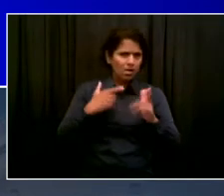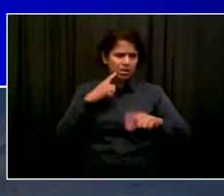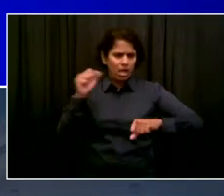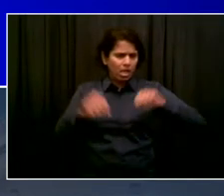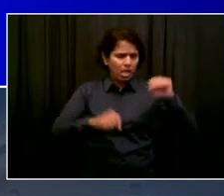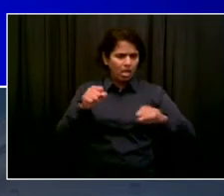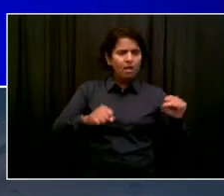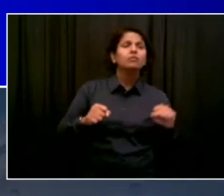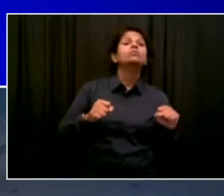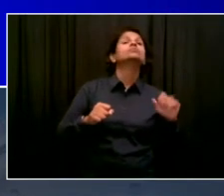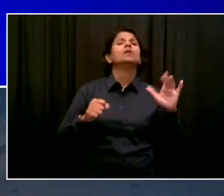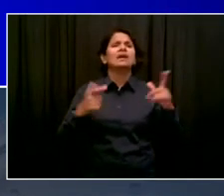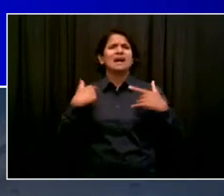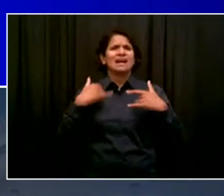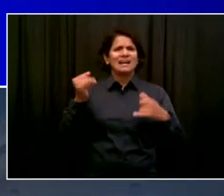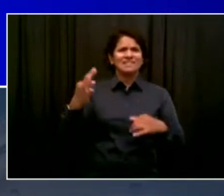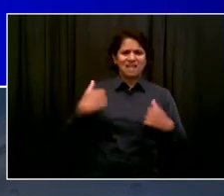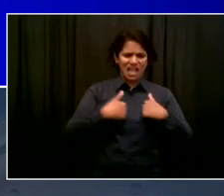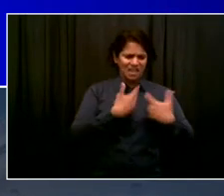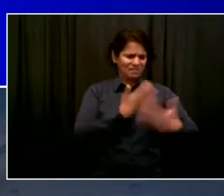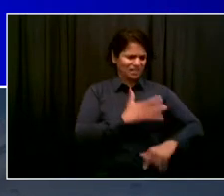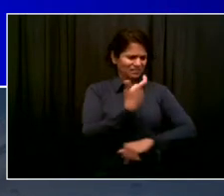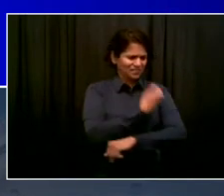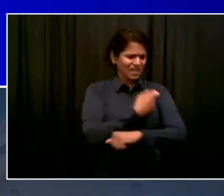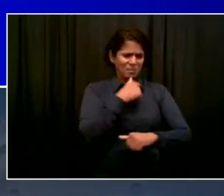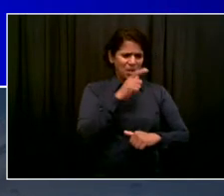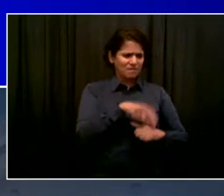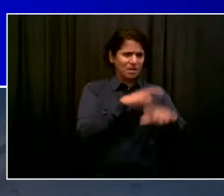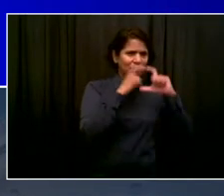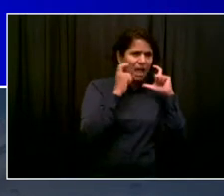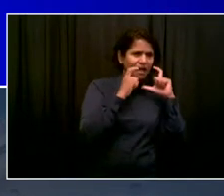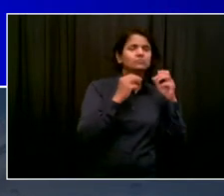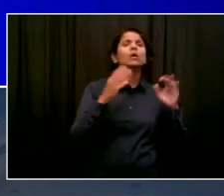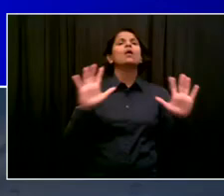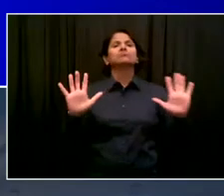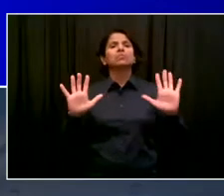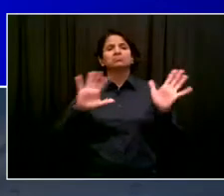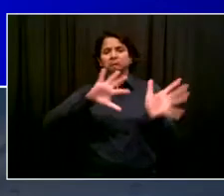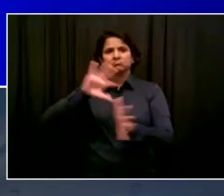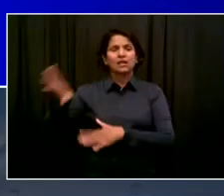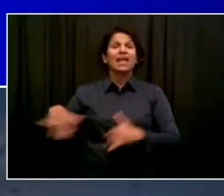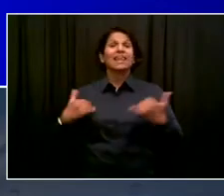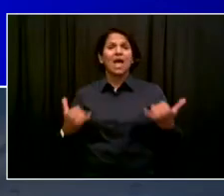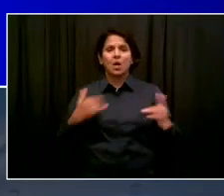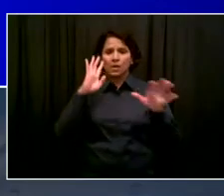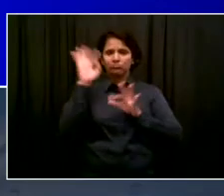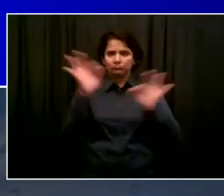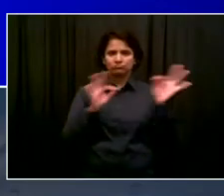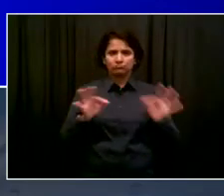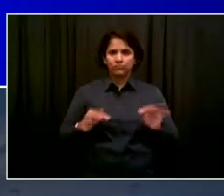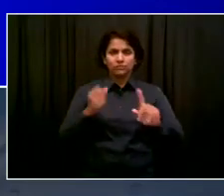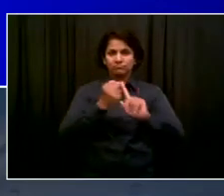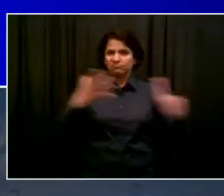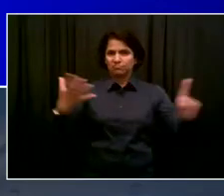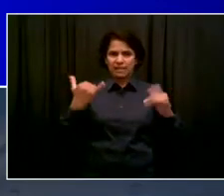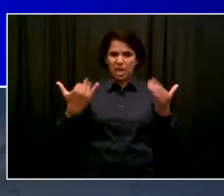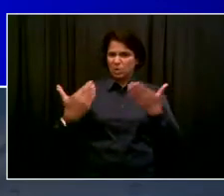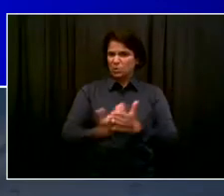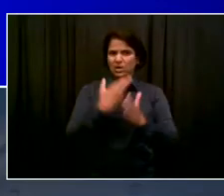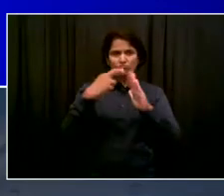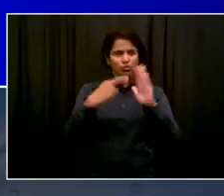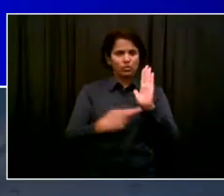masks was clear. What we'll be saying today, and you'll hear from Dr. Choksi, is we want to strongly recommend that people wear masks